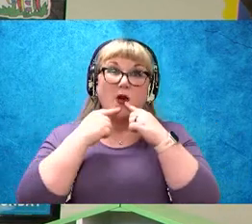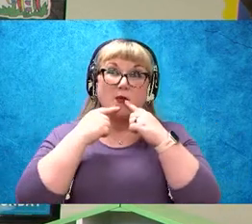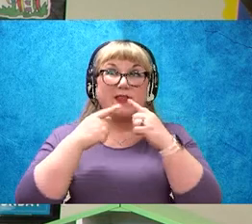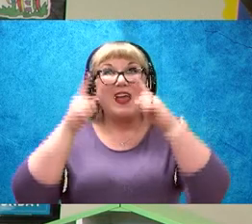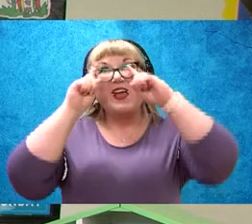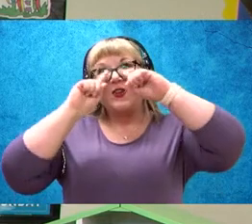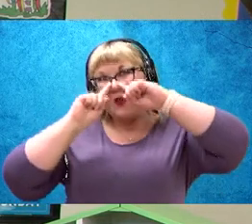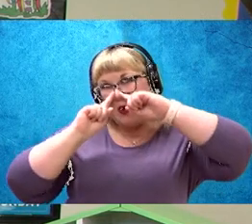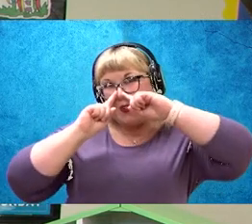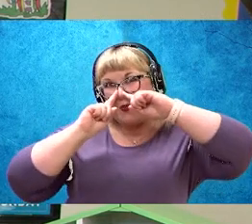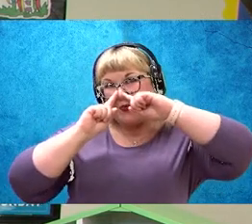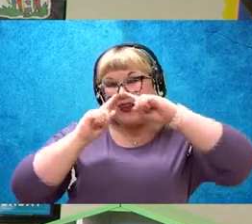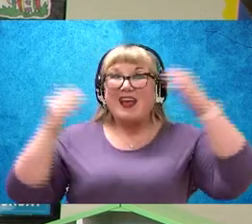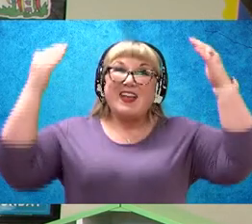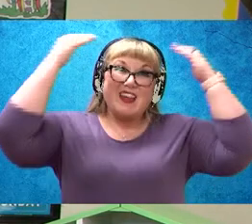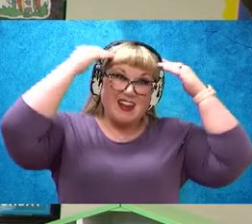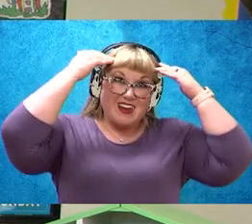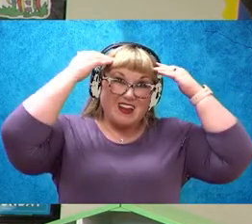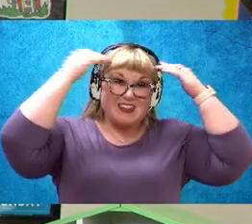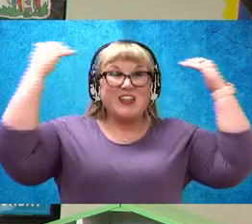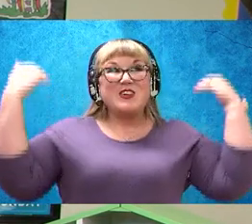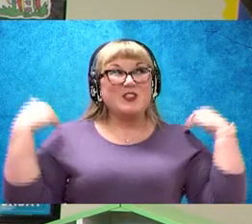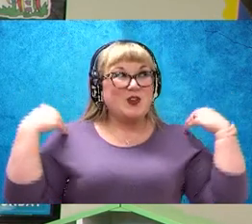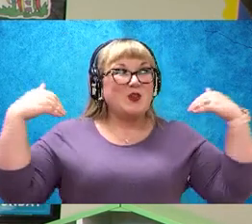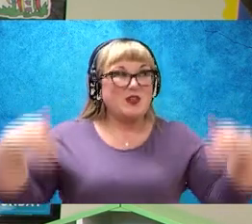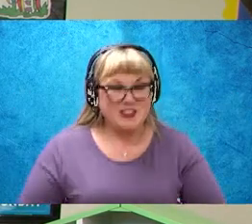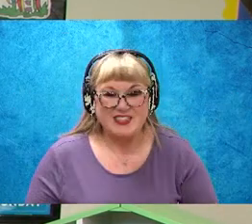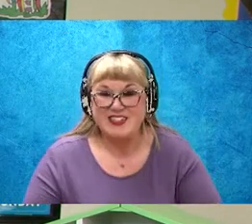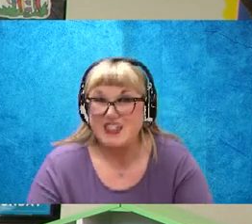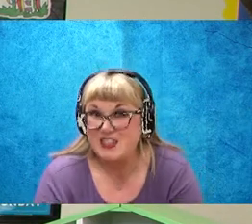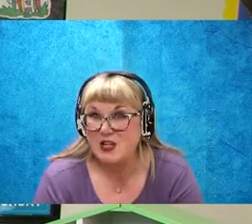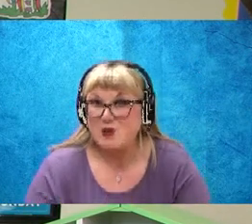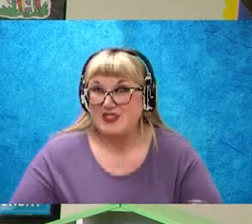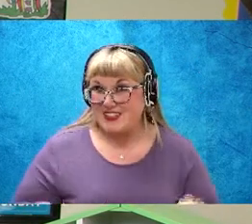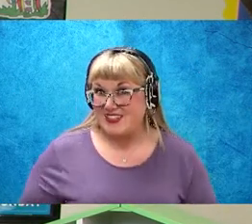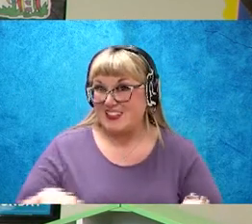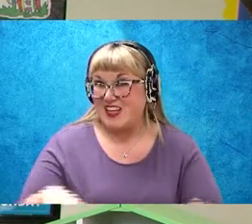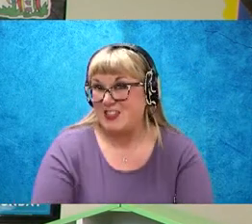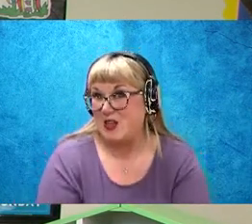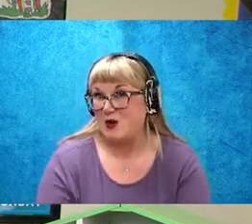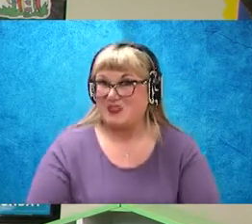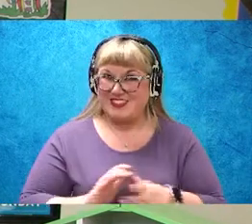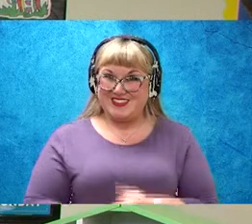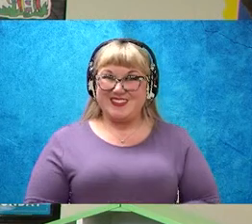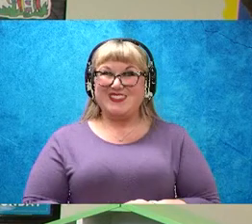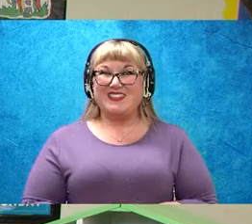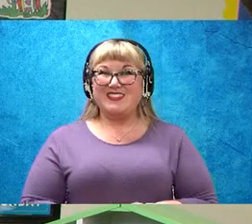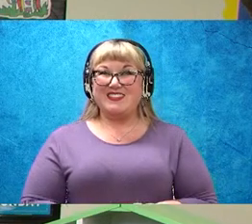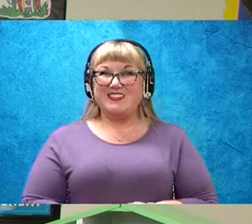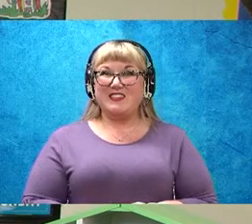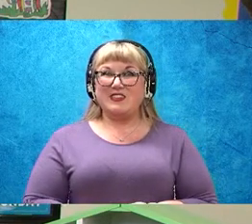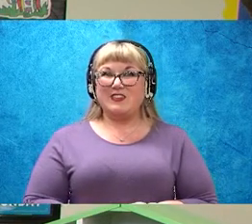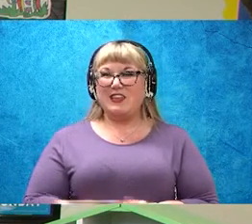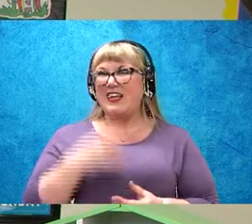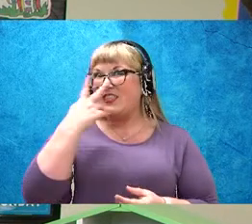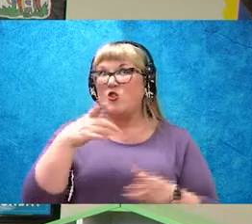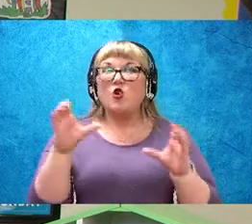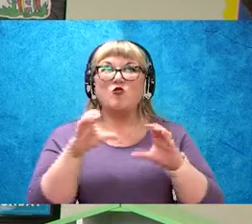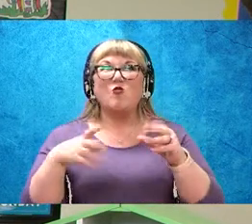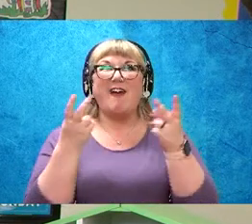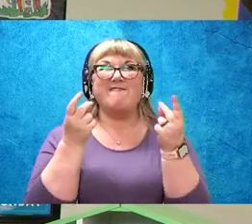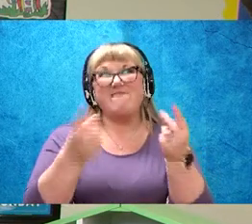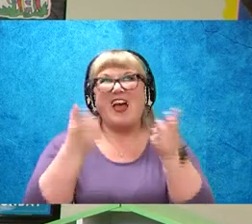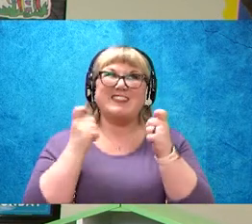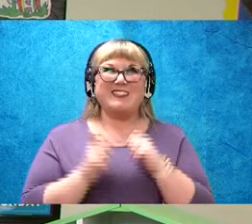mouth, and a nose. Head, shoulders, knees, and toes, knees, and toes. See if you can do it a little bit faster.